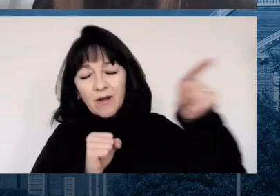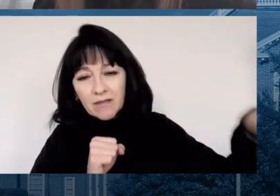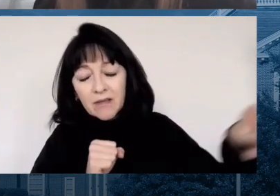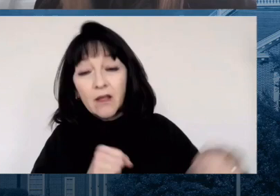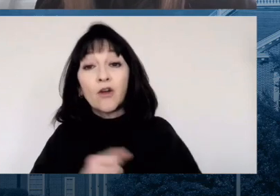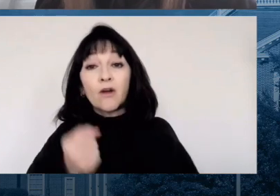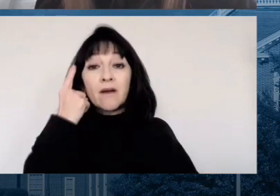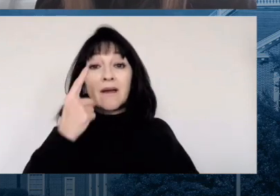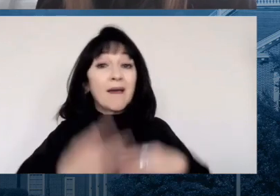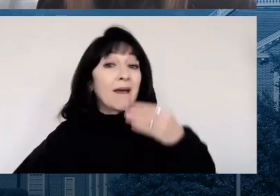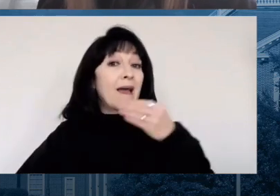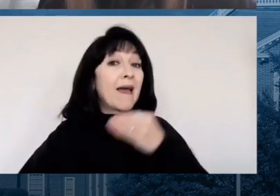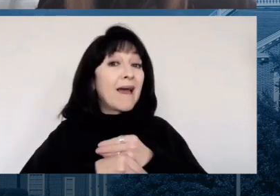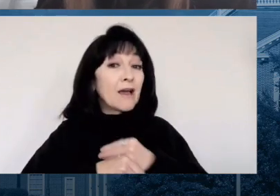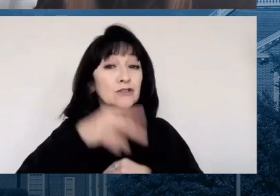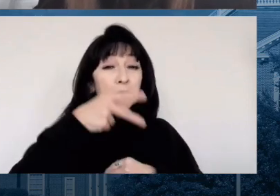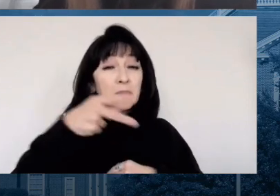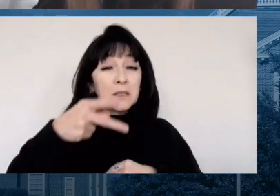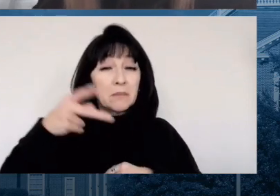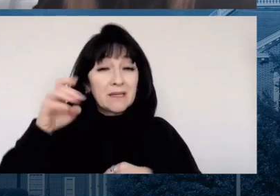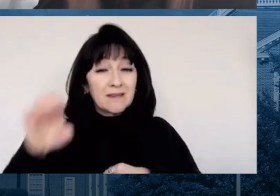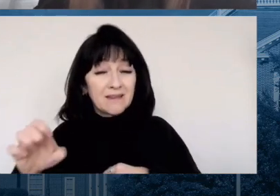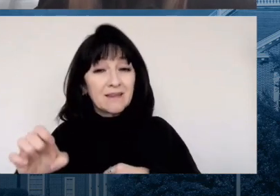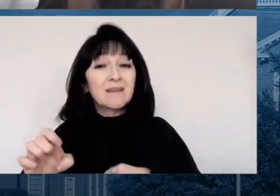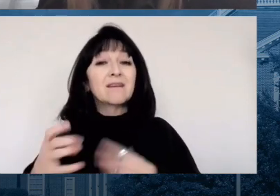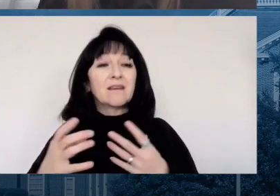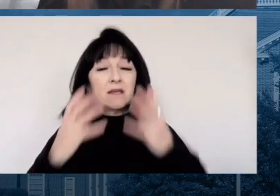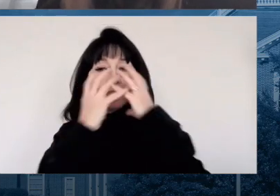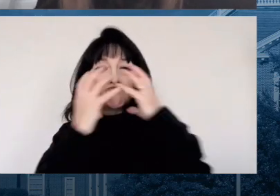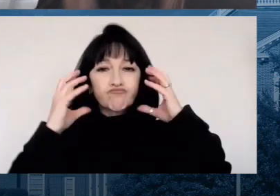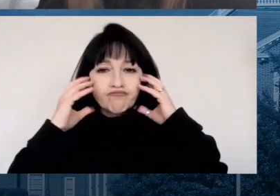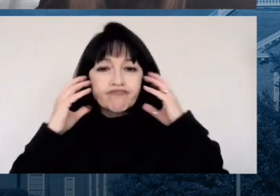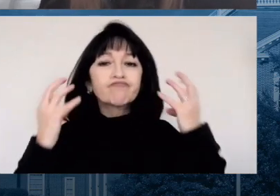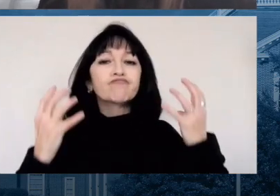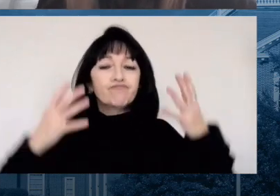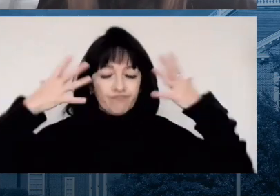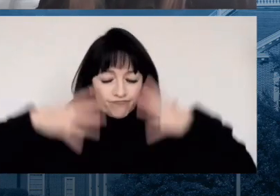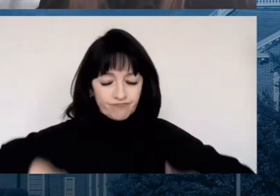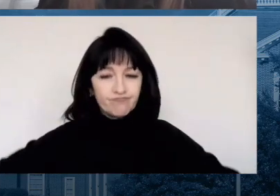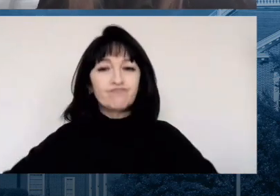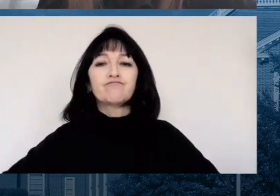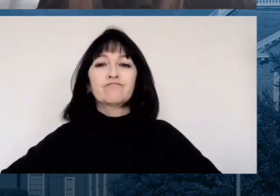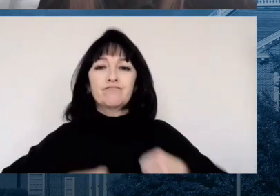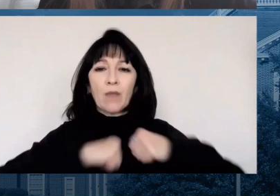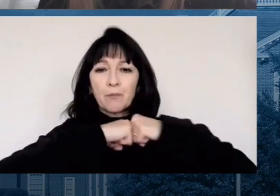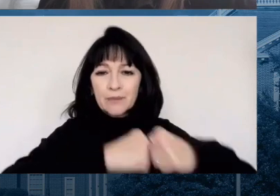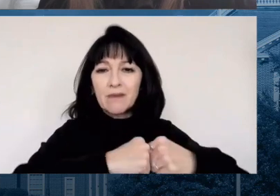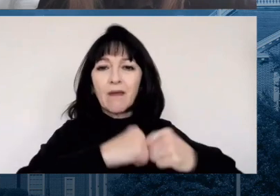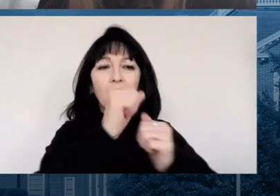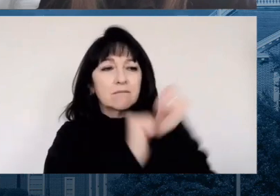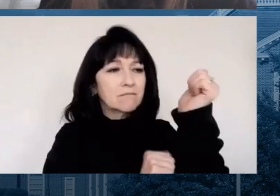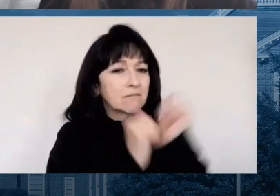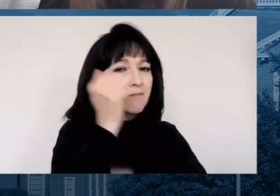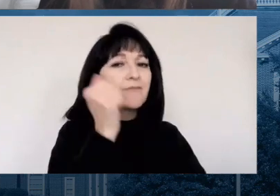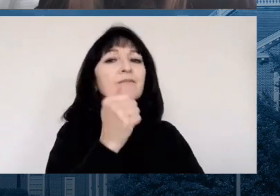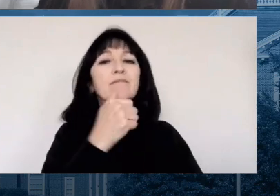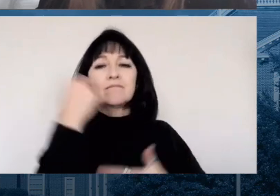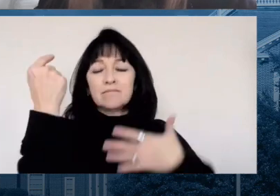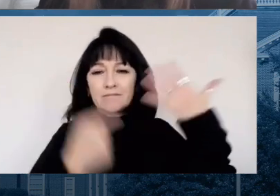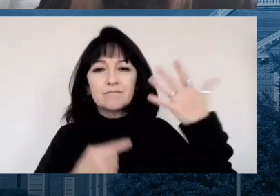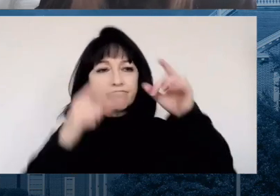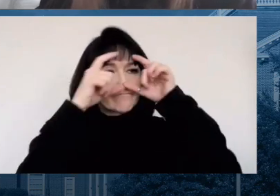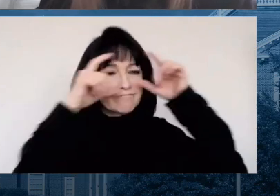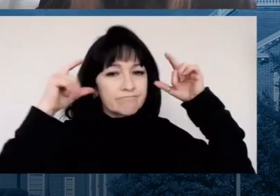with the diagnosis for COVID, if COVID is the cause of your admission or not,